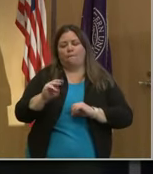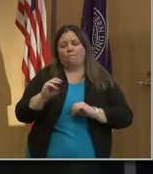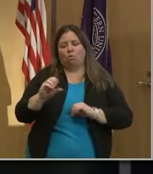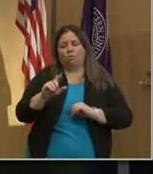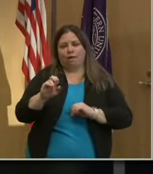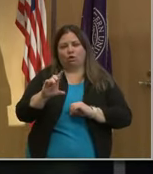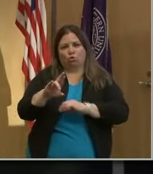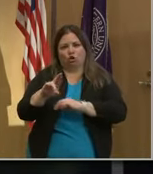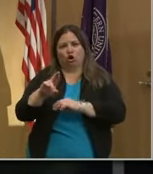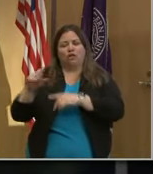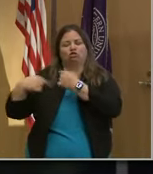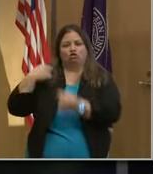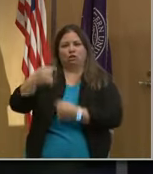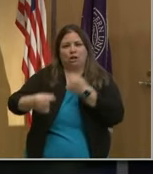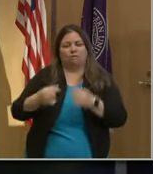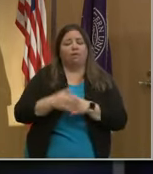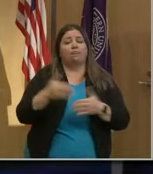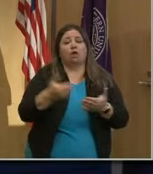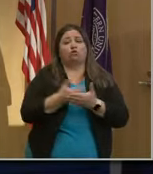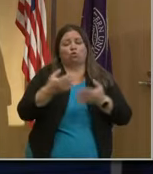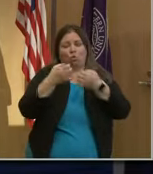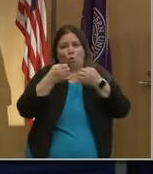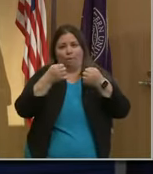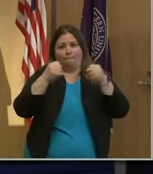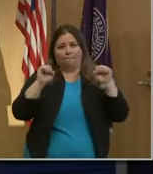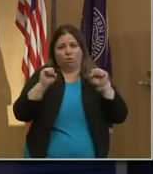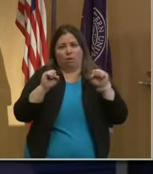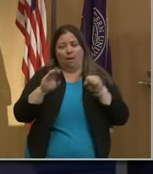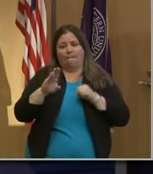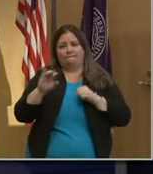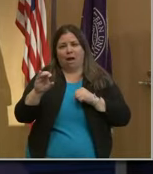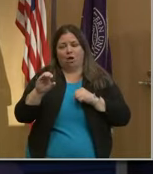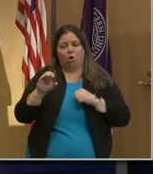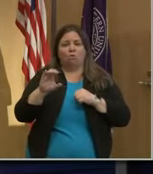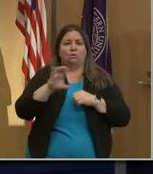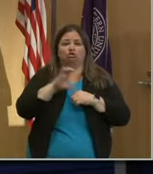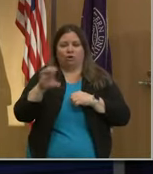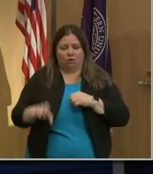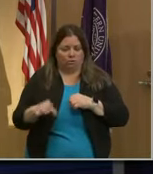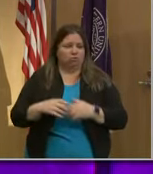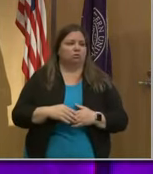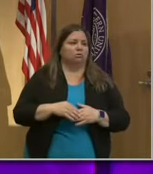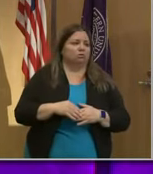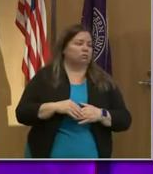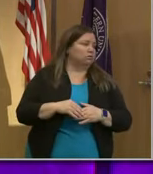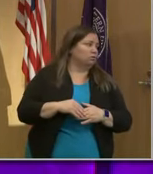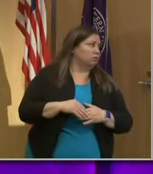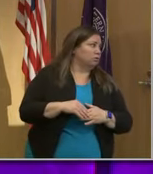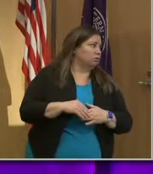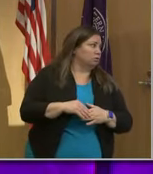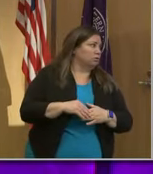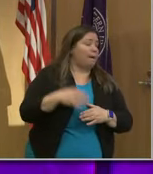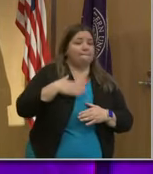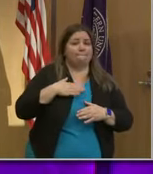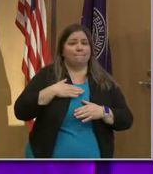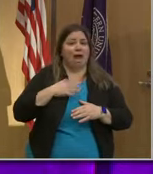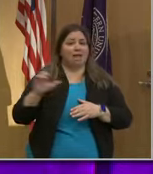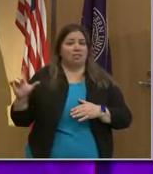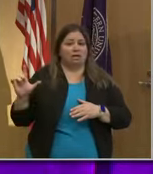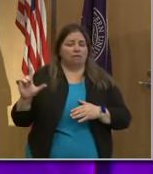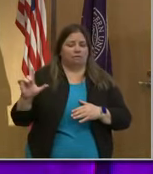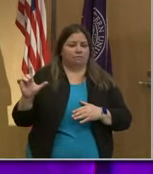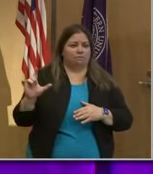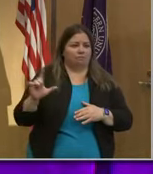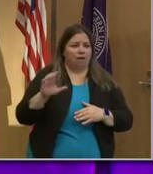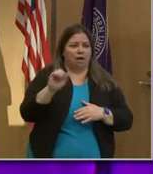She's also the new president of the Chan Zuckerberg Biohub in Chicago. To my left is